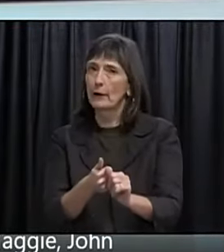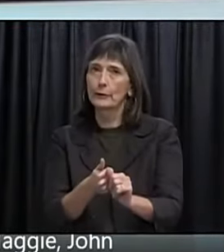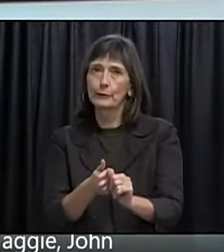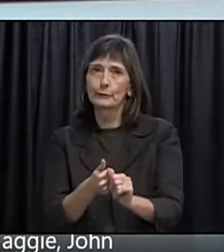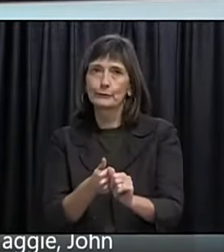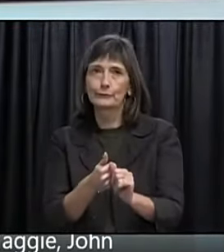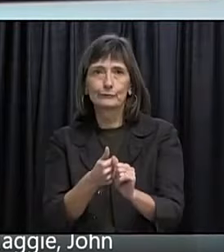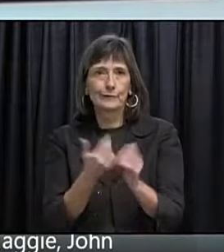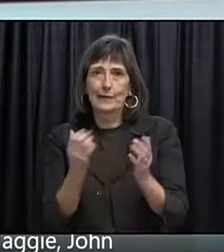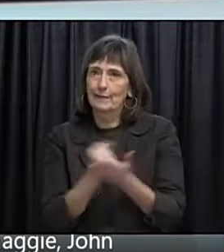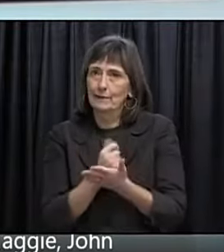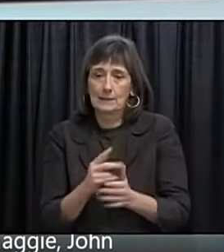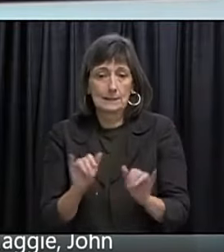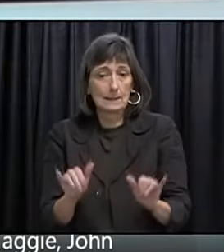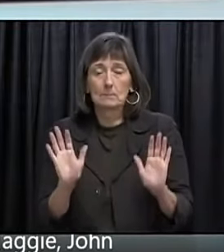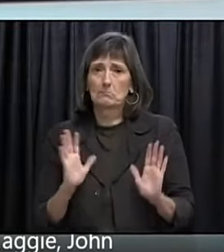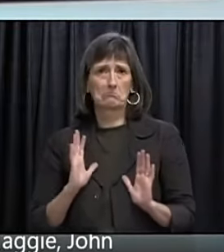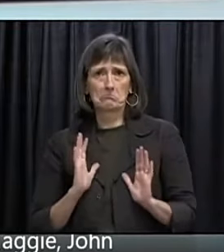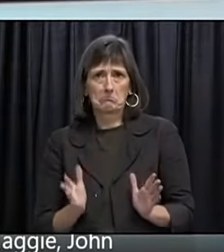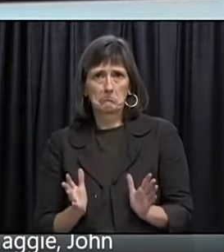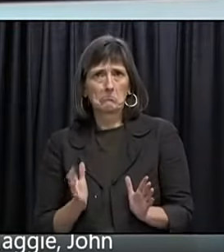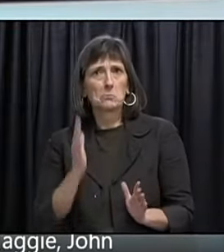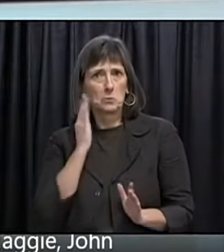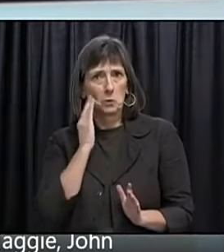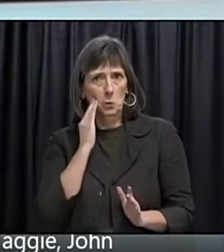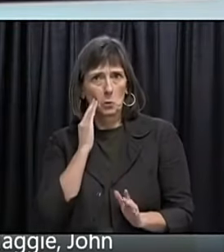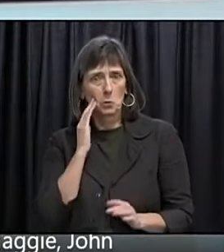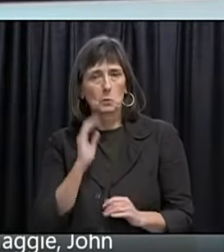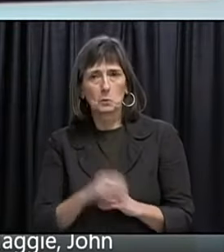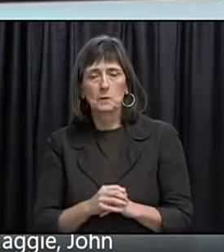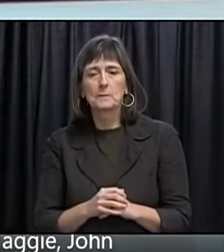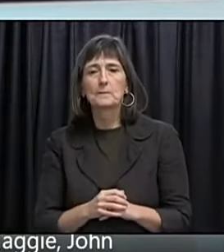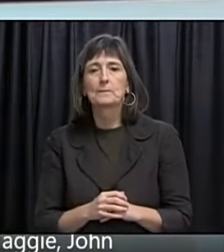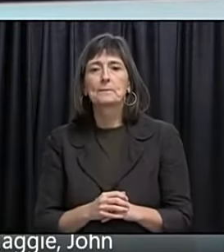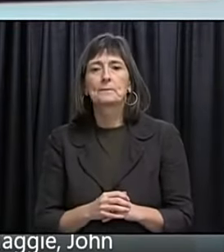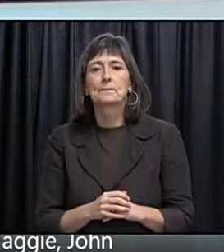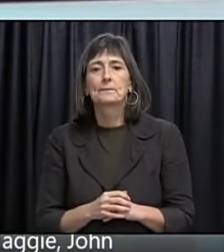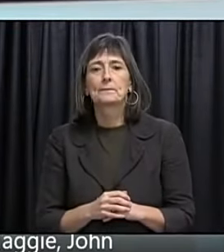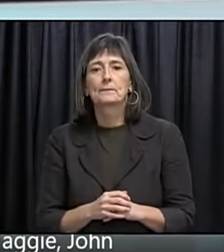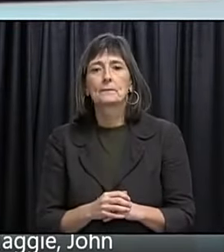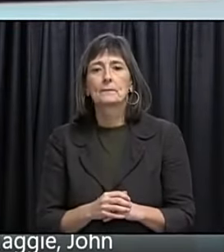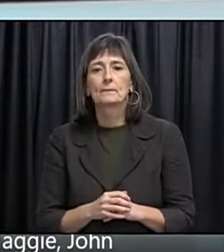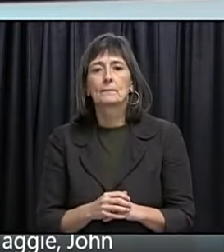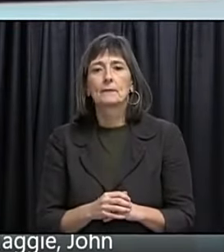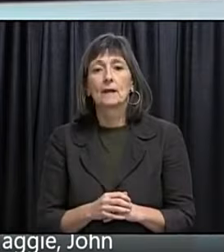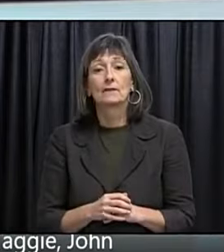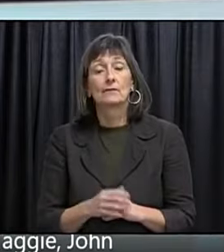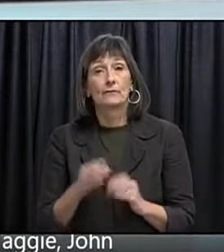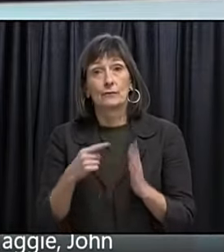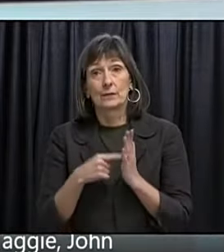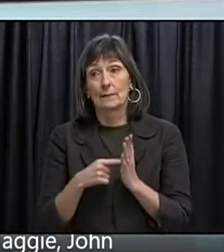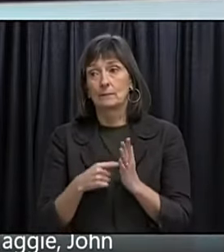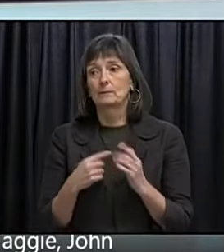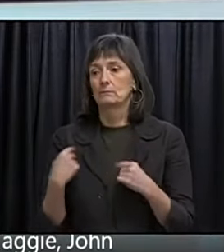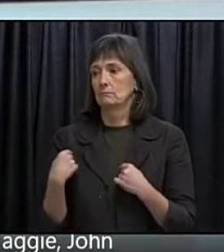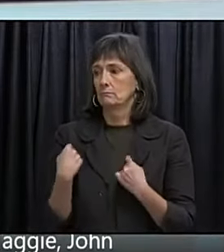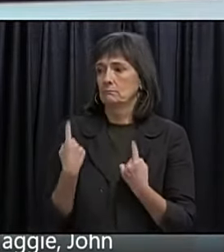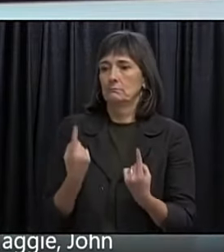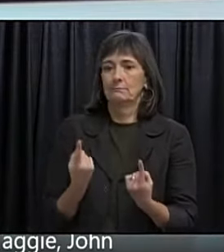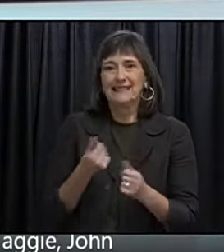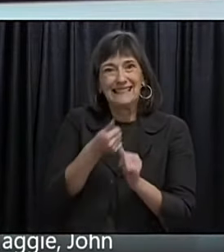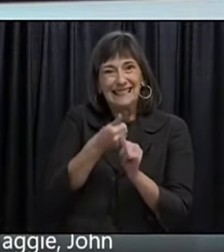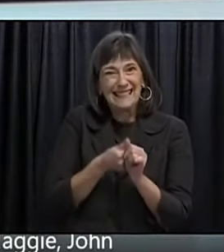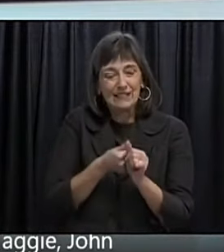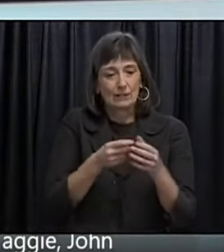Fitzgerald's. Advice. But then. In the. The situation. That we have had. To date. Each of these.